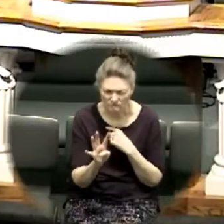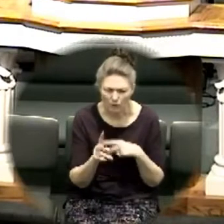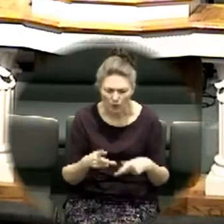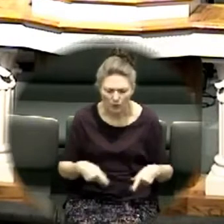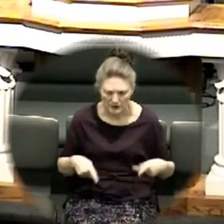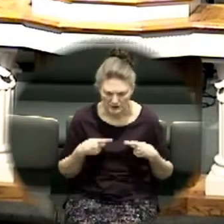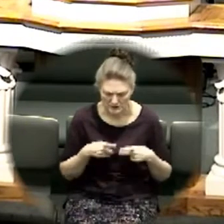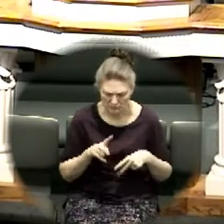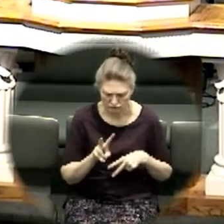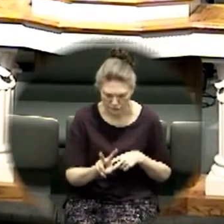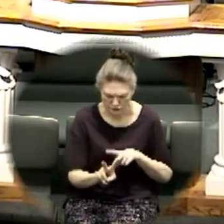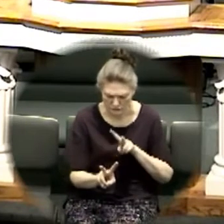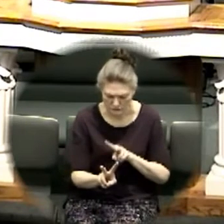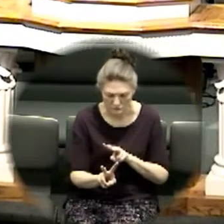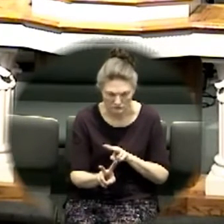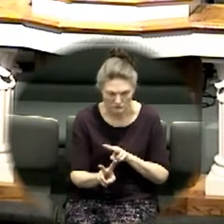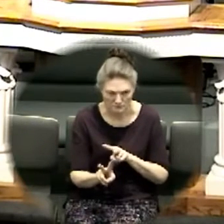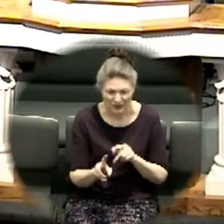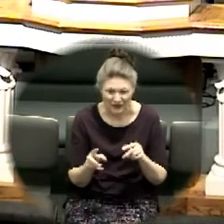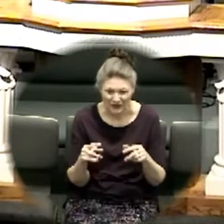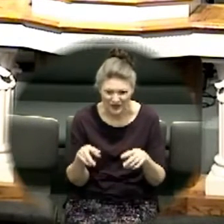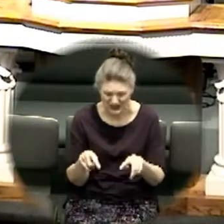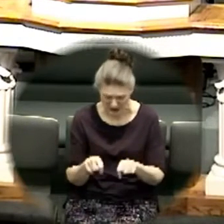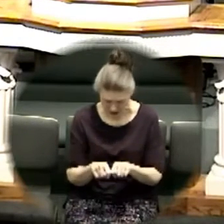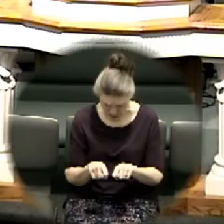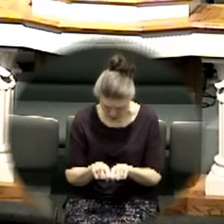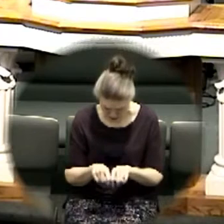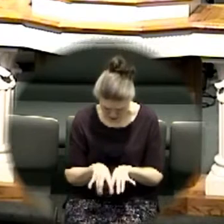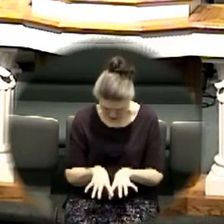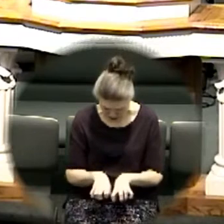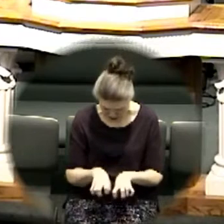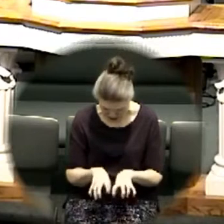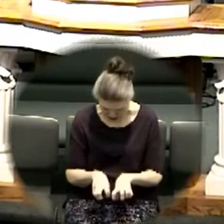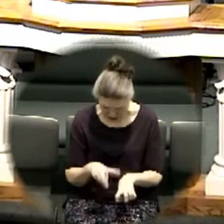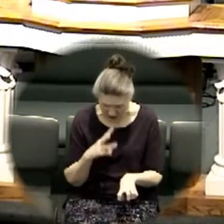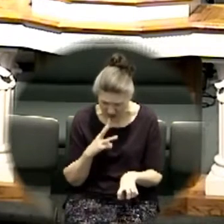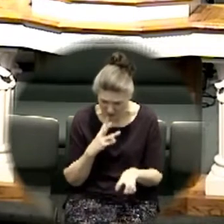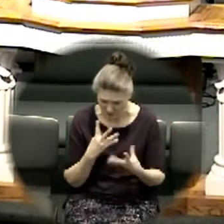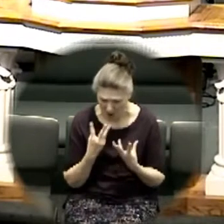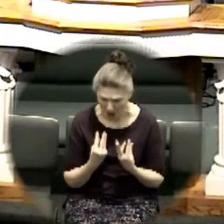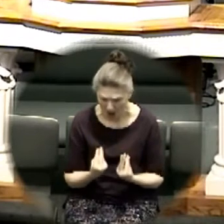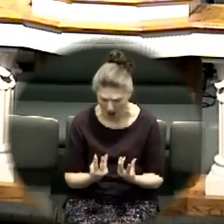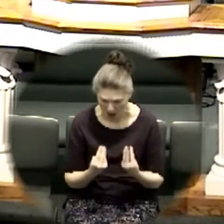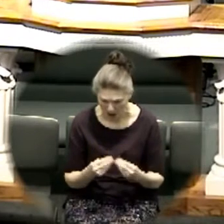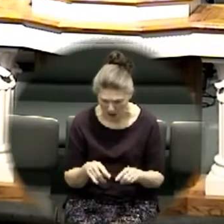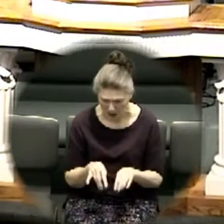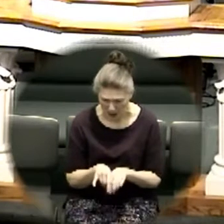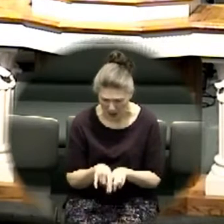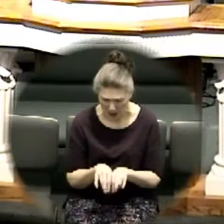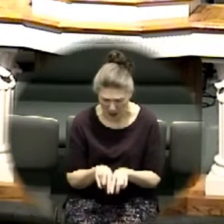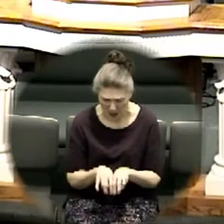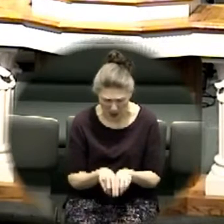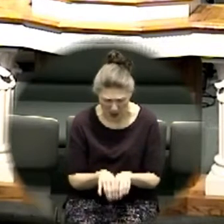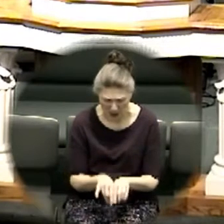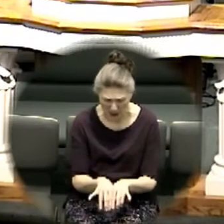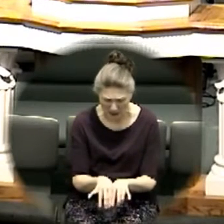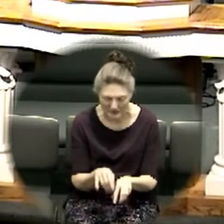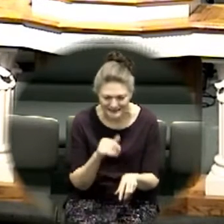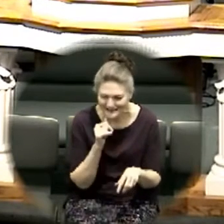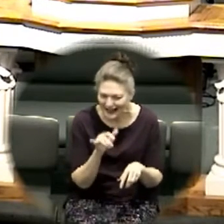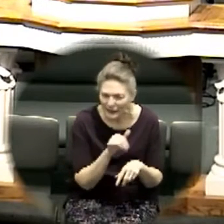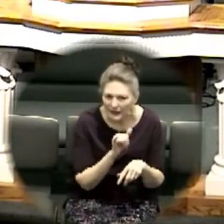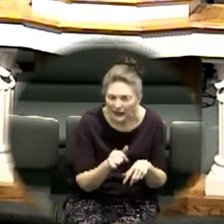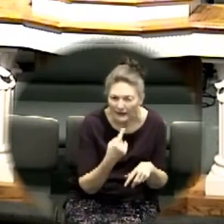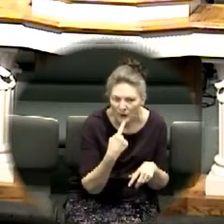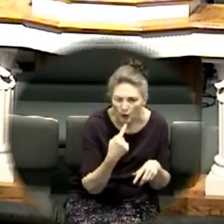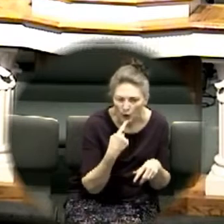gushing in that mud it wasn't like the red sea where god just let the east wind blow